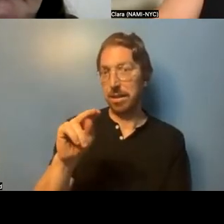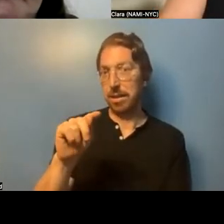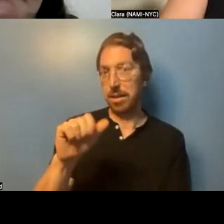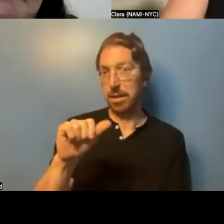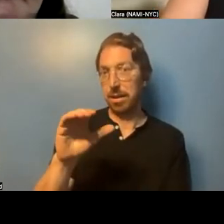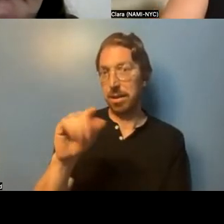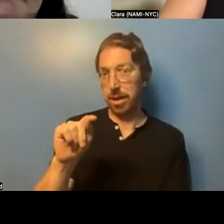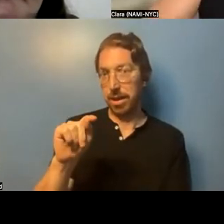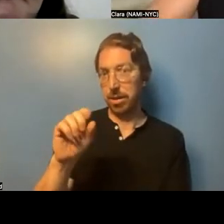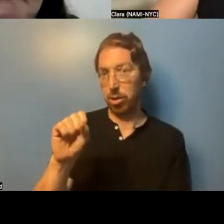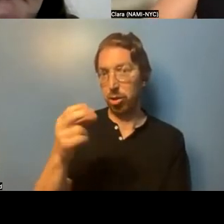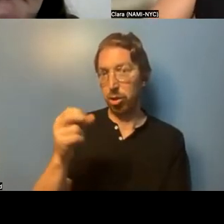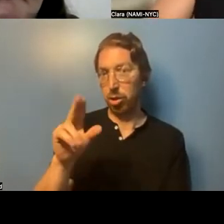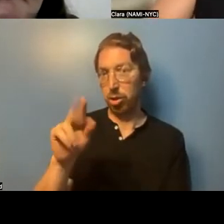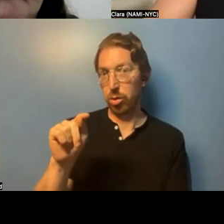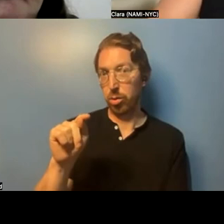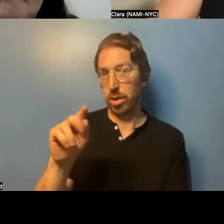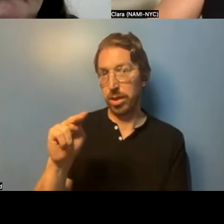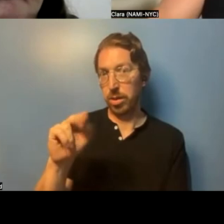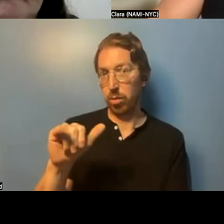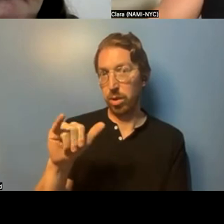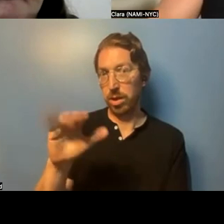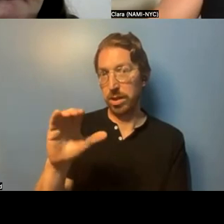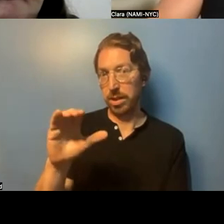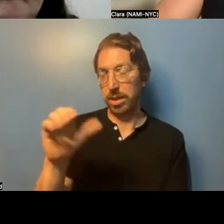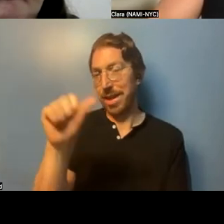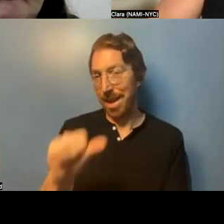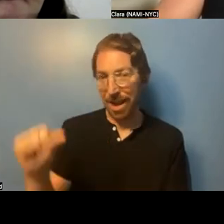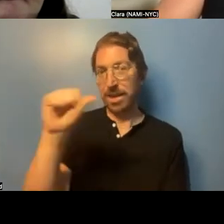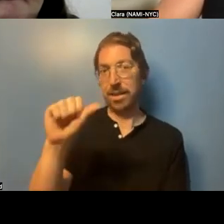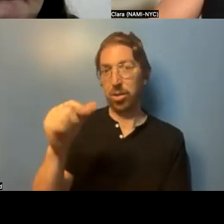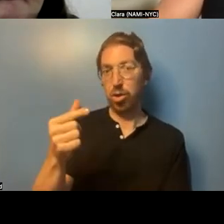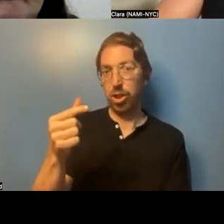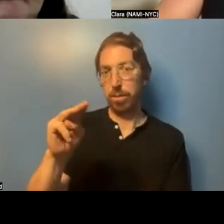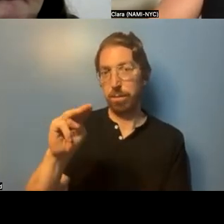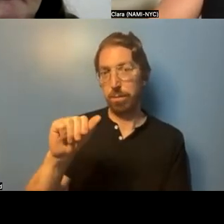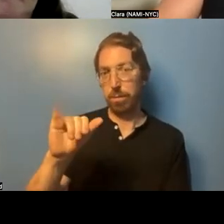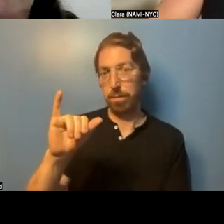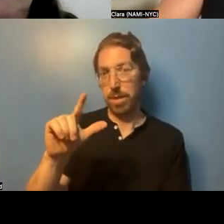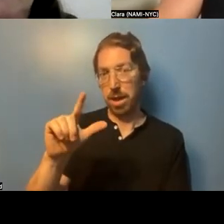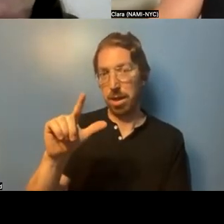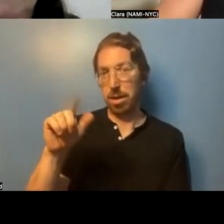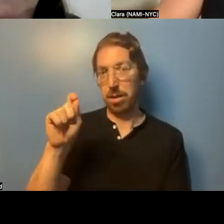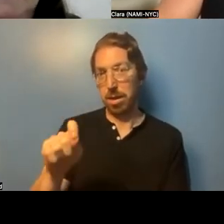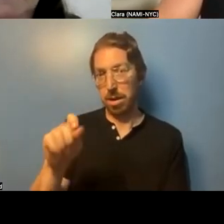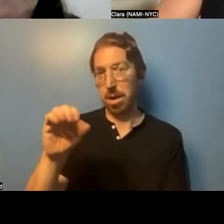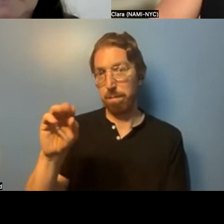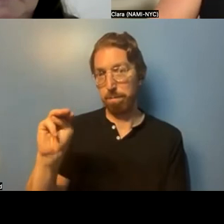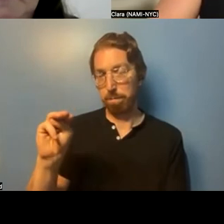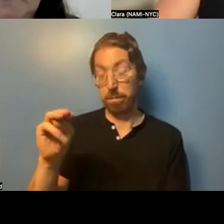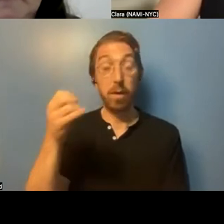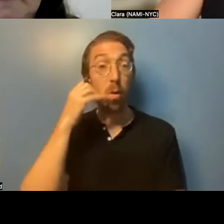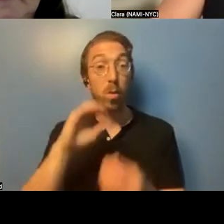gmail.com contact, shout NYC at gmail.com. And the number is